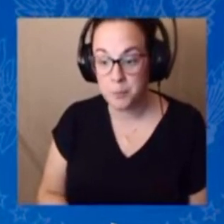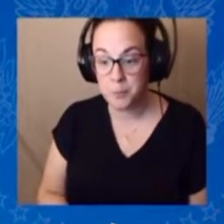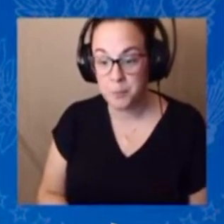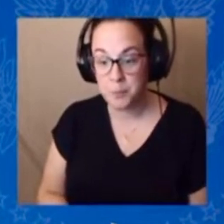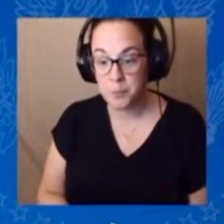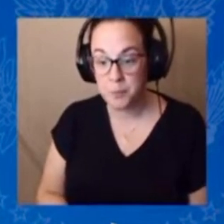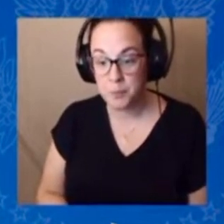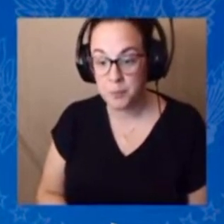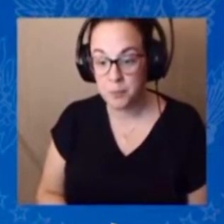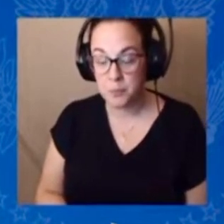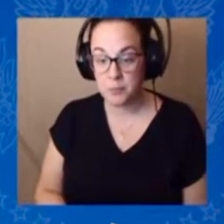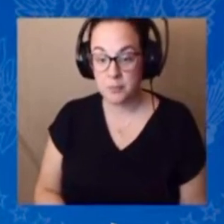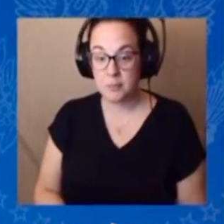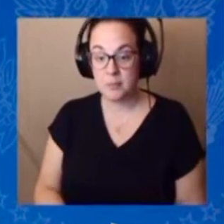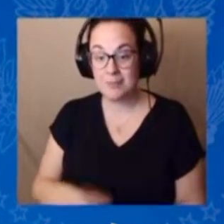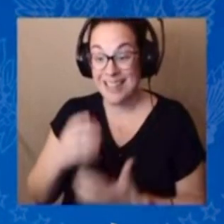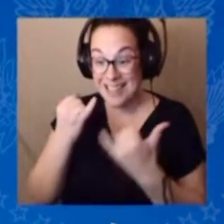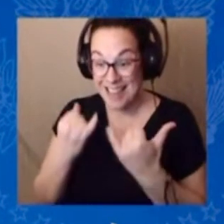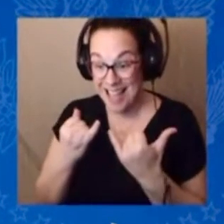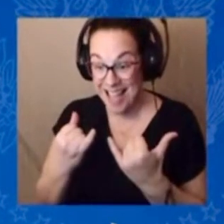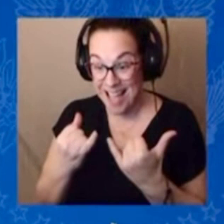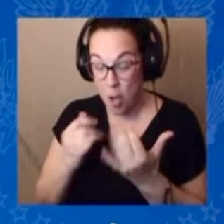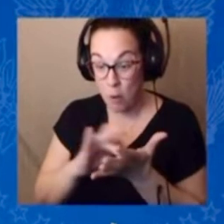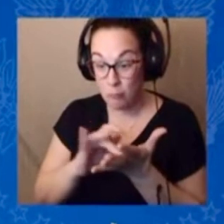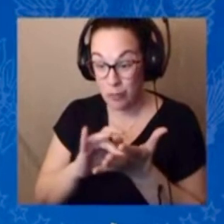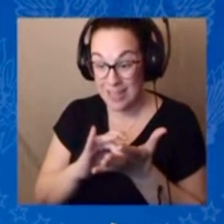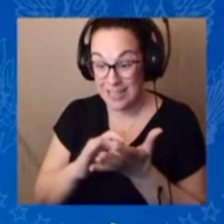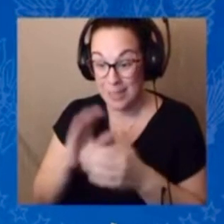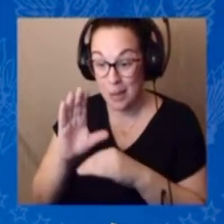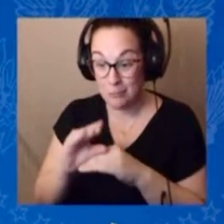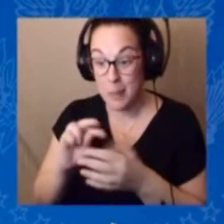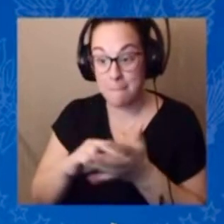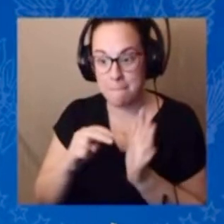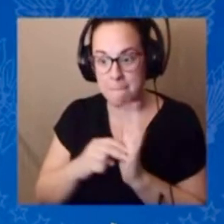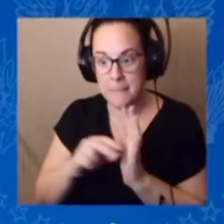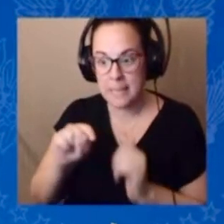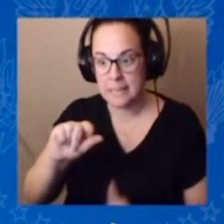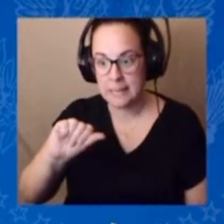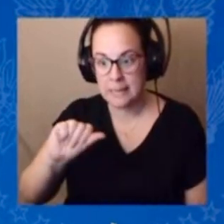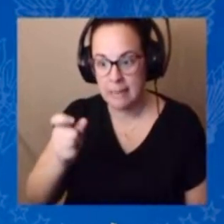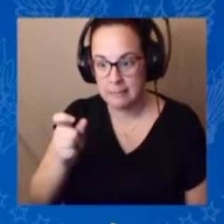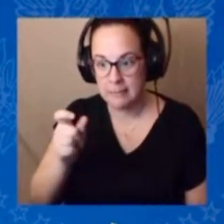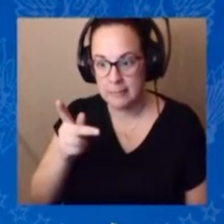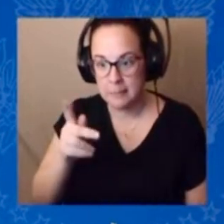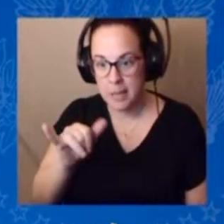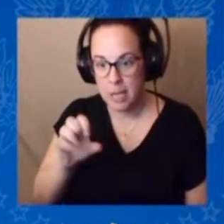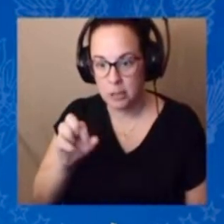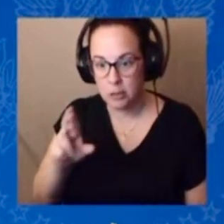$160 billion a year. Save them. You know why?